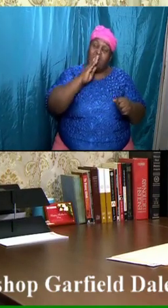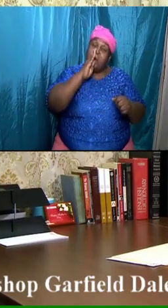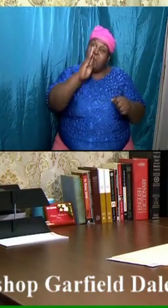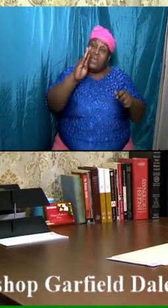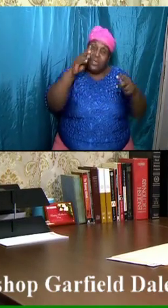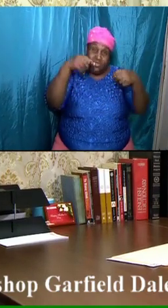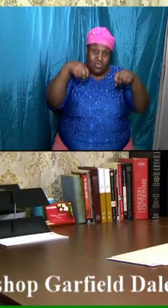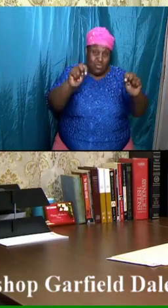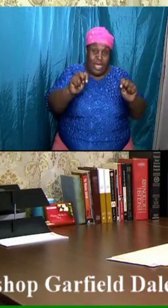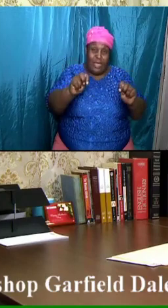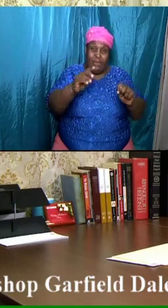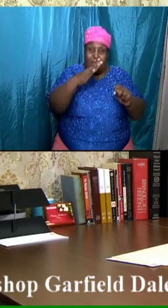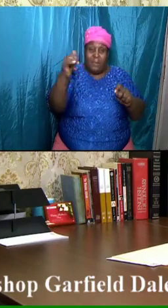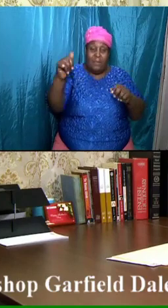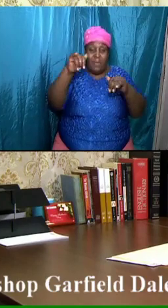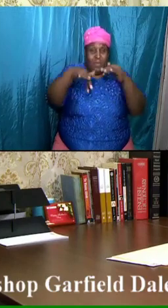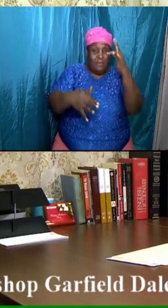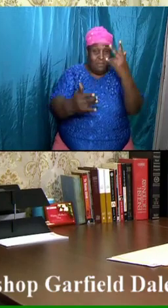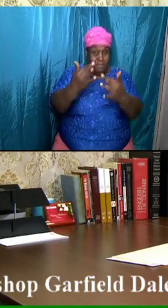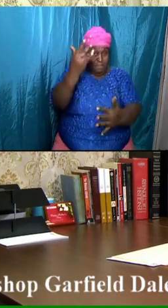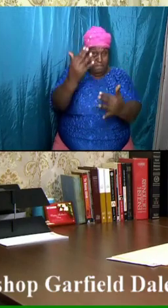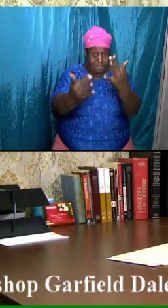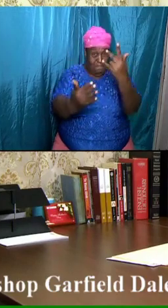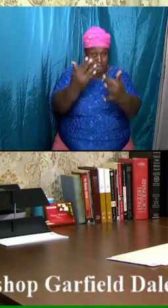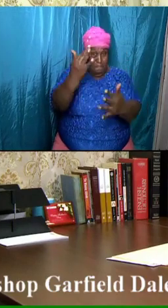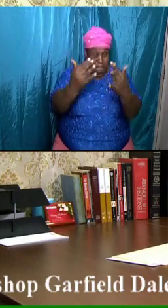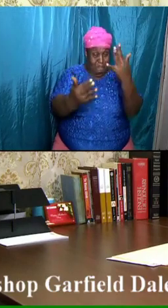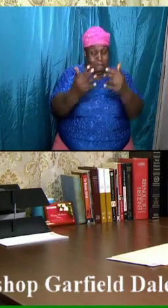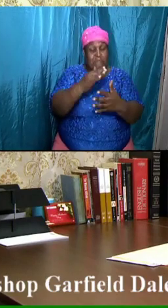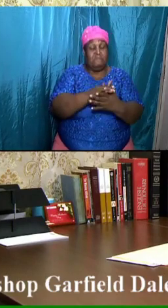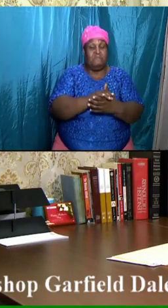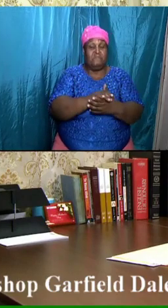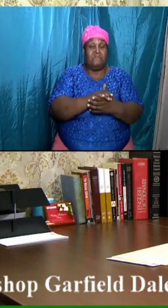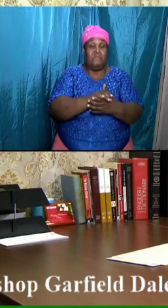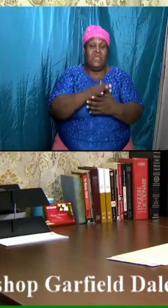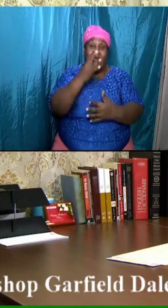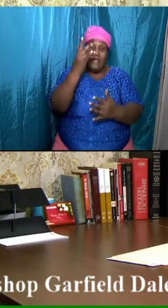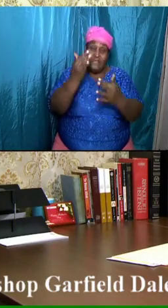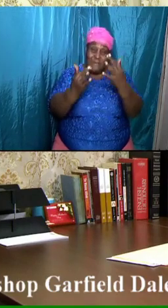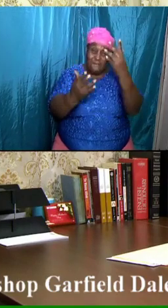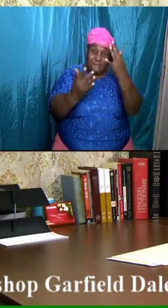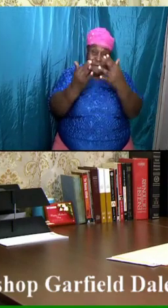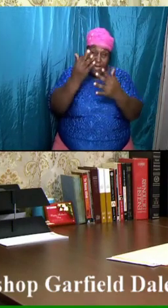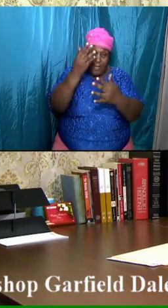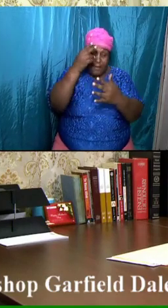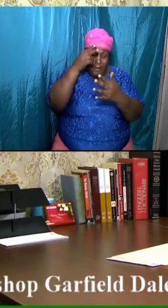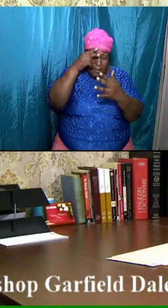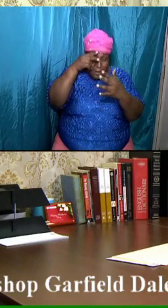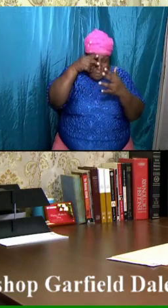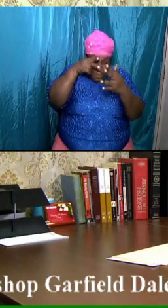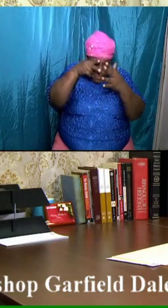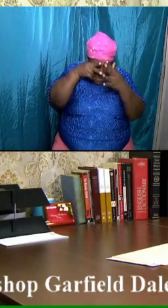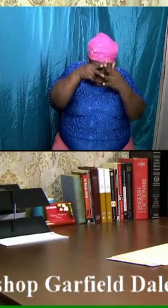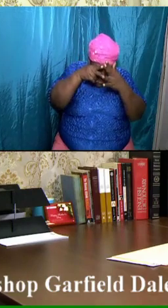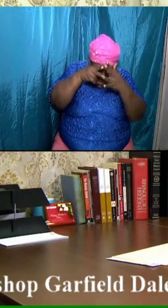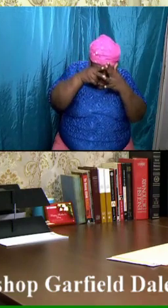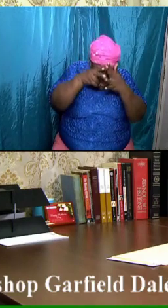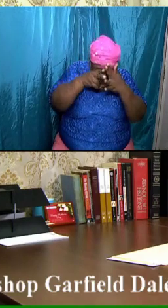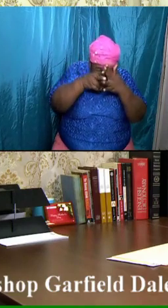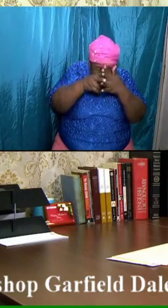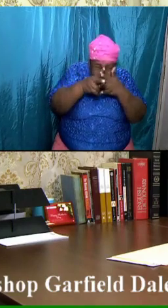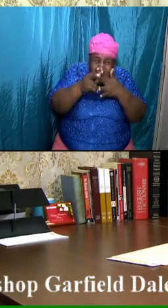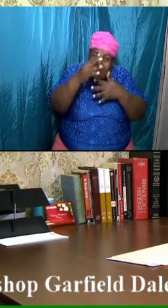by fire. And the fire is the piercing eyes, the piercing presence of